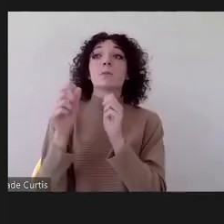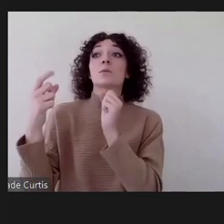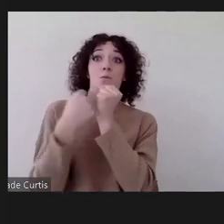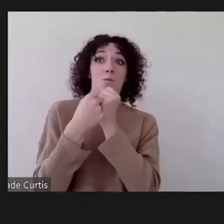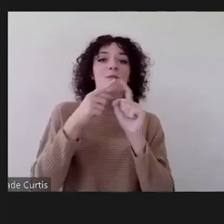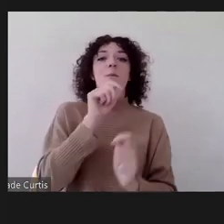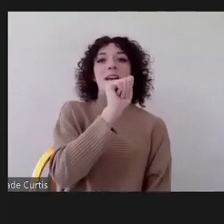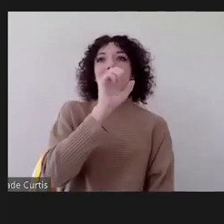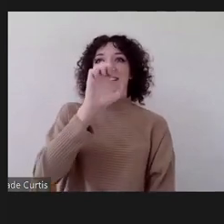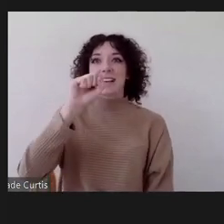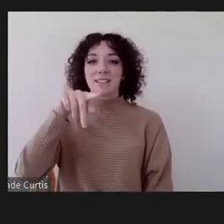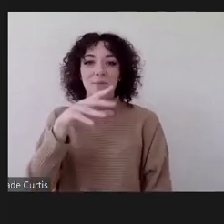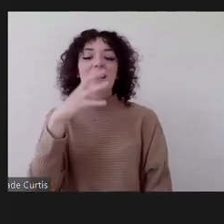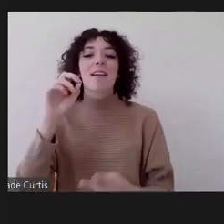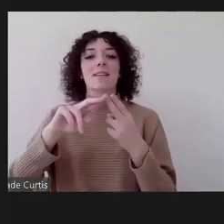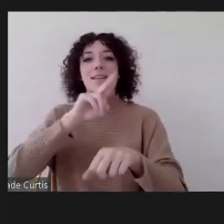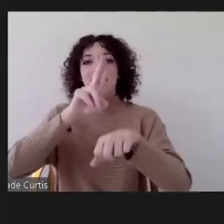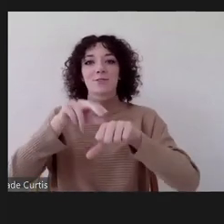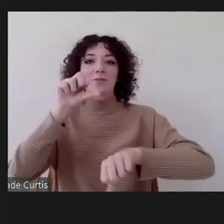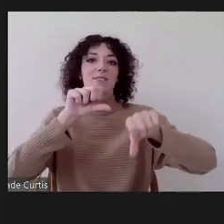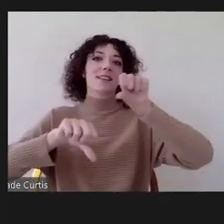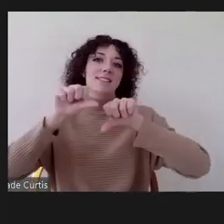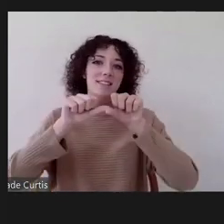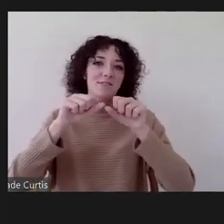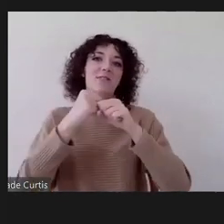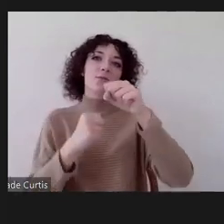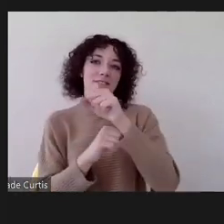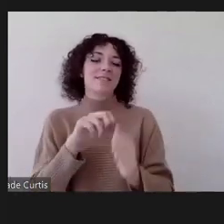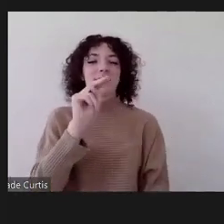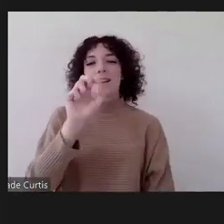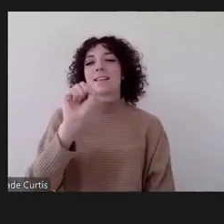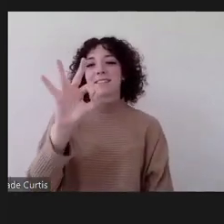from aesp and the national science foundation's cbet program